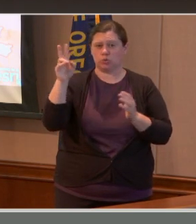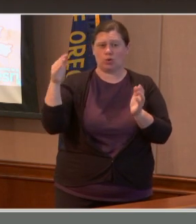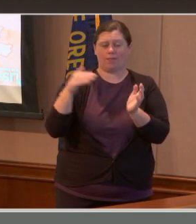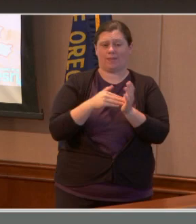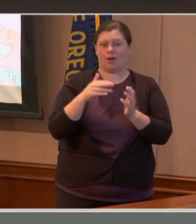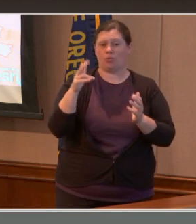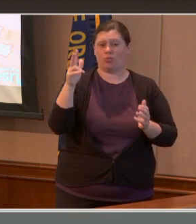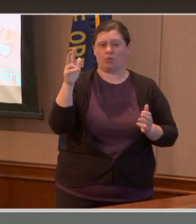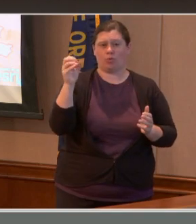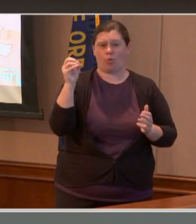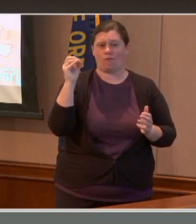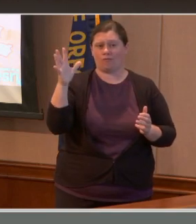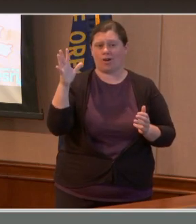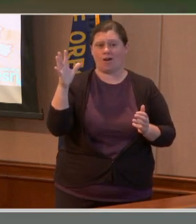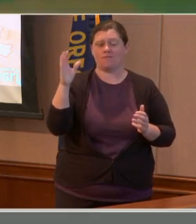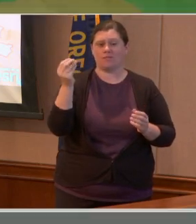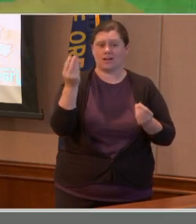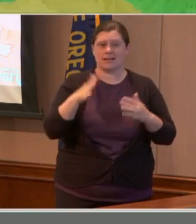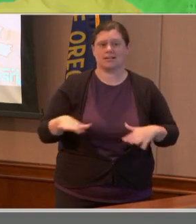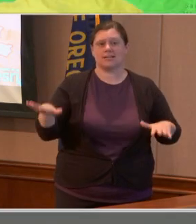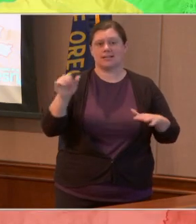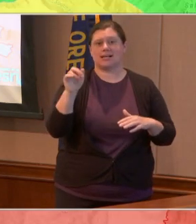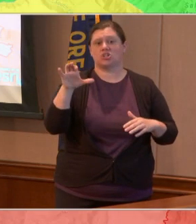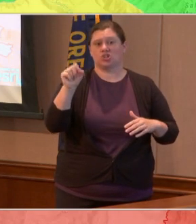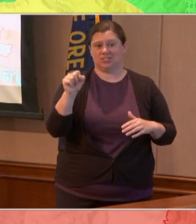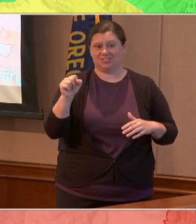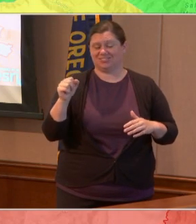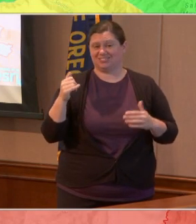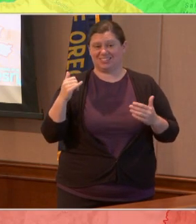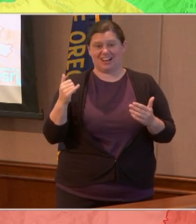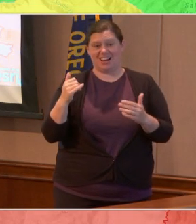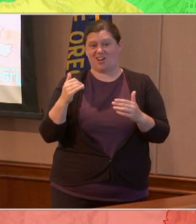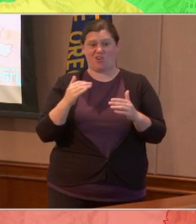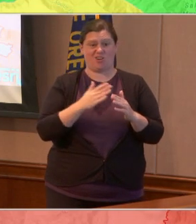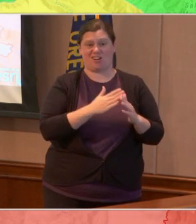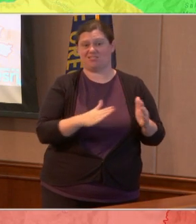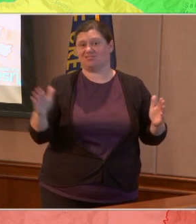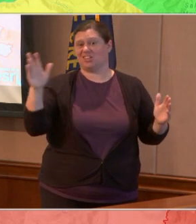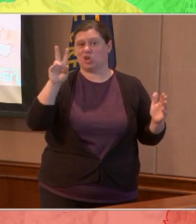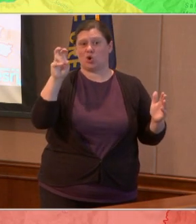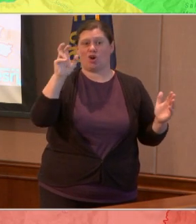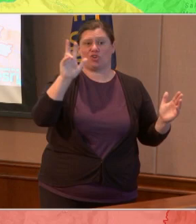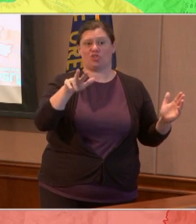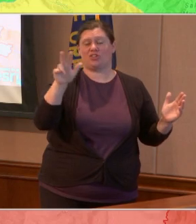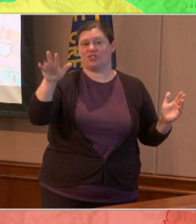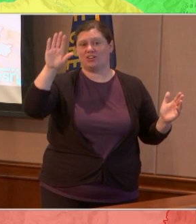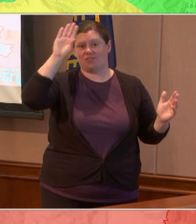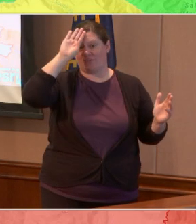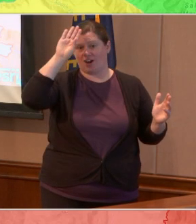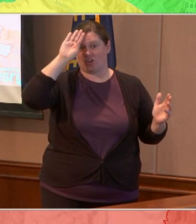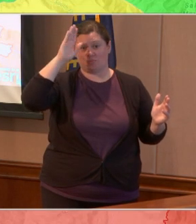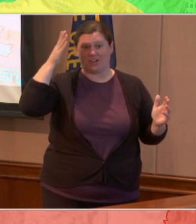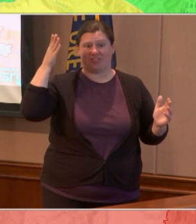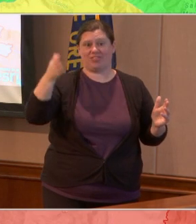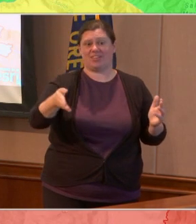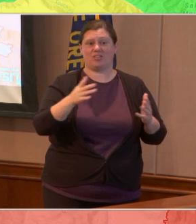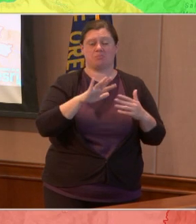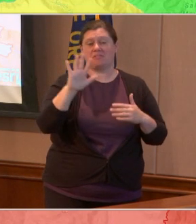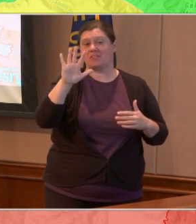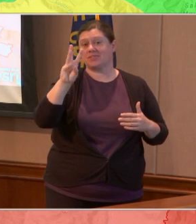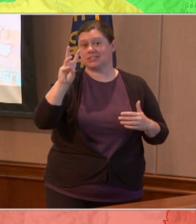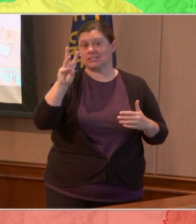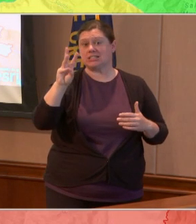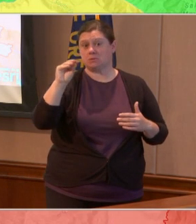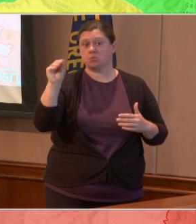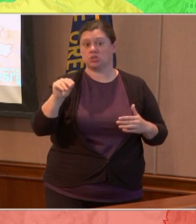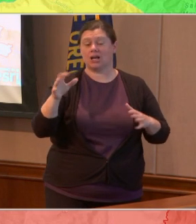283 firefighters working on these fires. We're roughly at about 56% containment. That